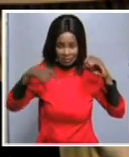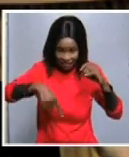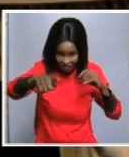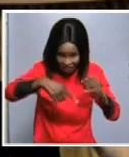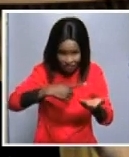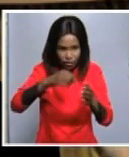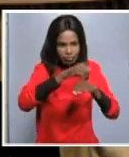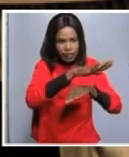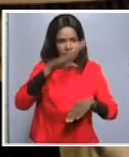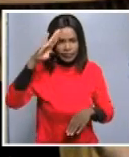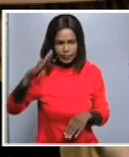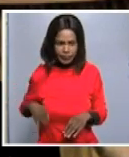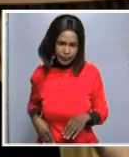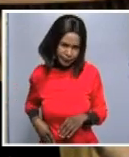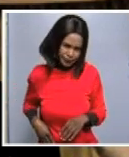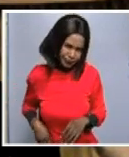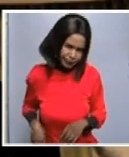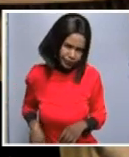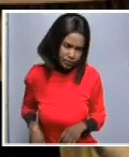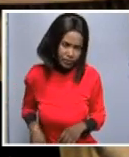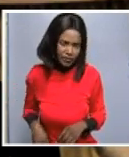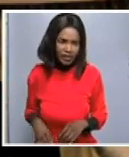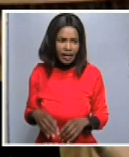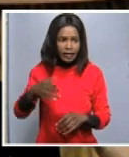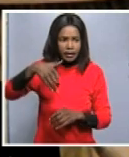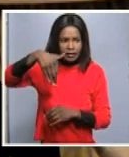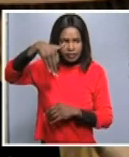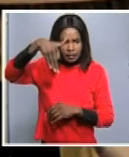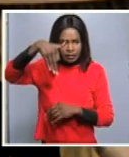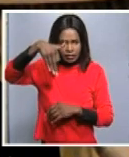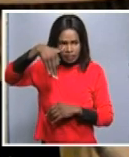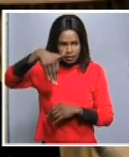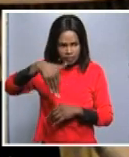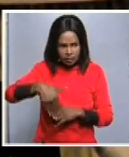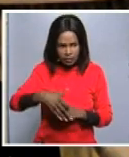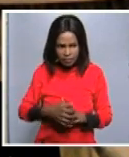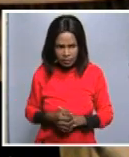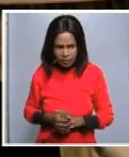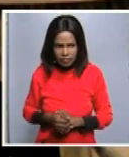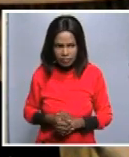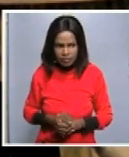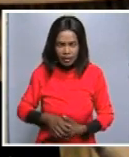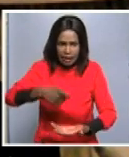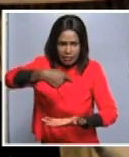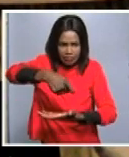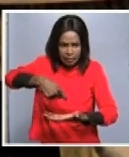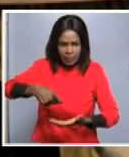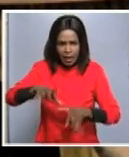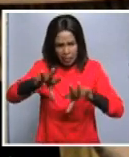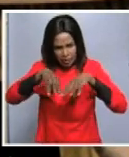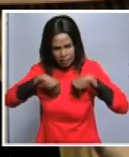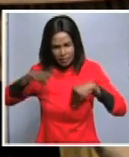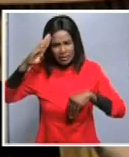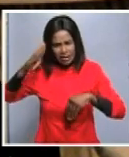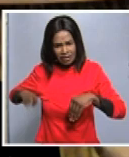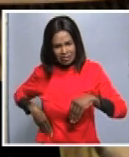so i understand that namibia will be signing the authority to the the deployment of this force